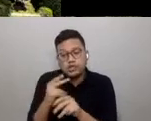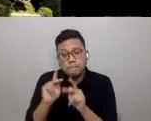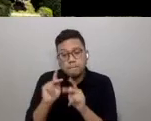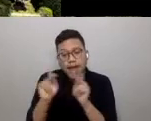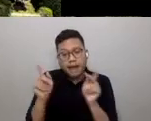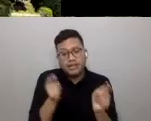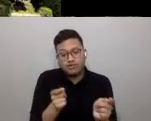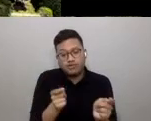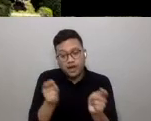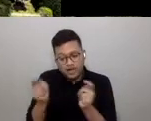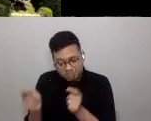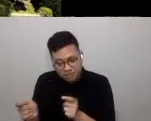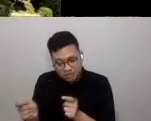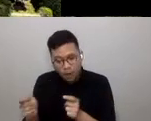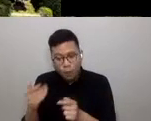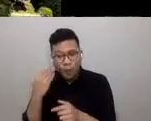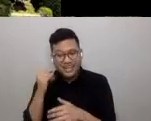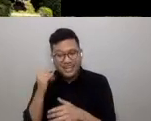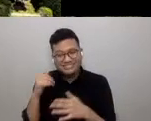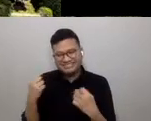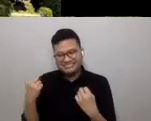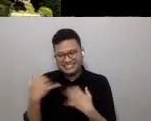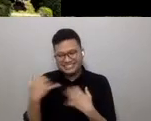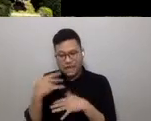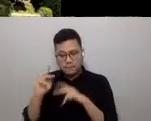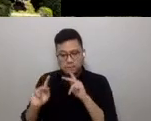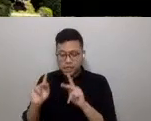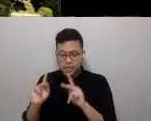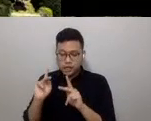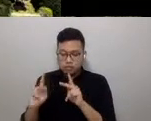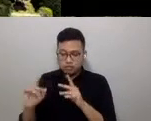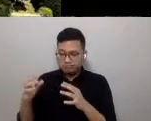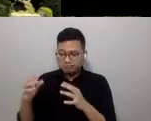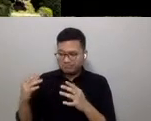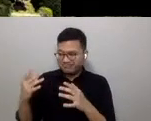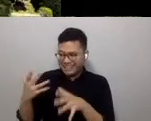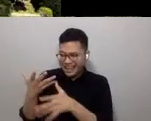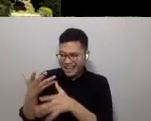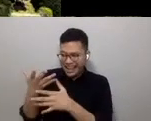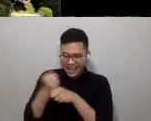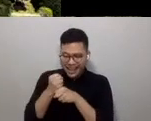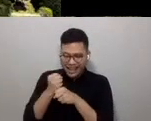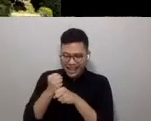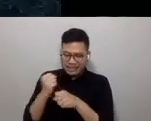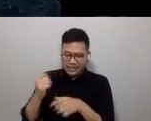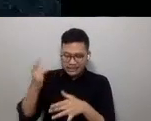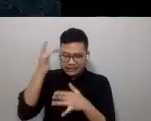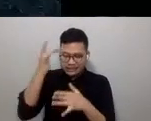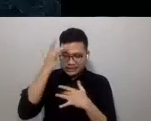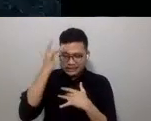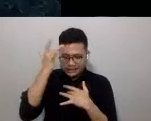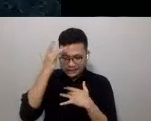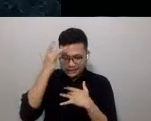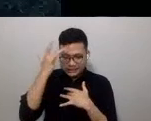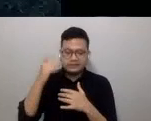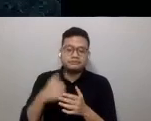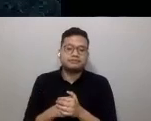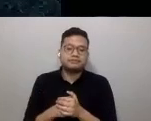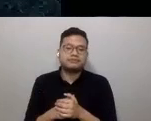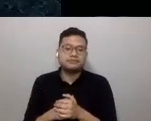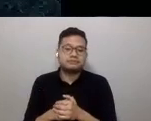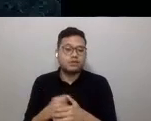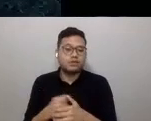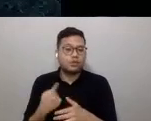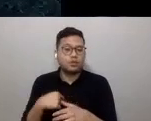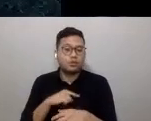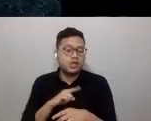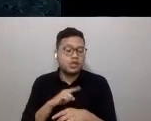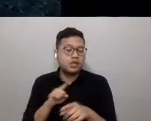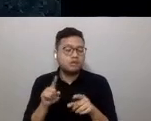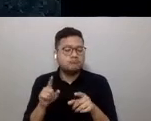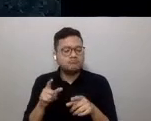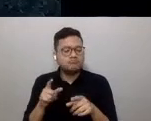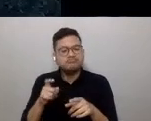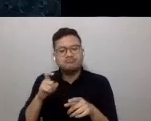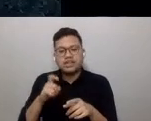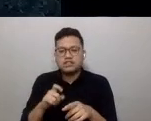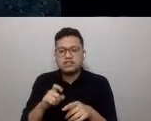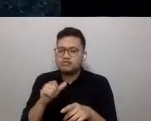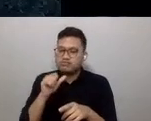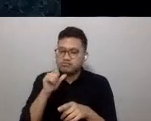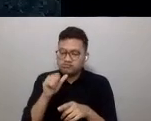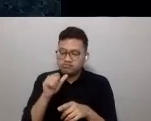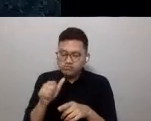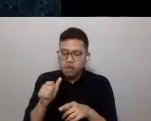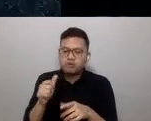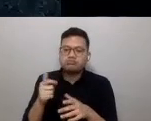given fears of infection spreading through enclosed proximity, we should not lose sight of how public